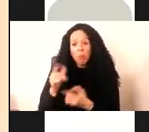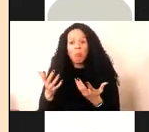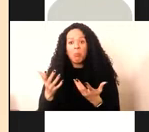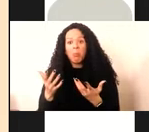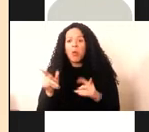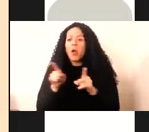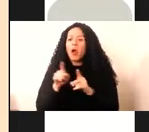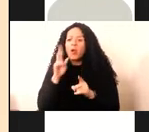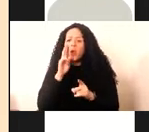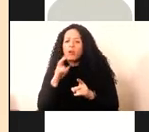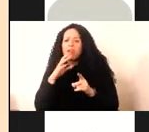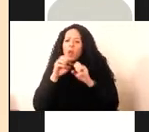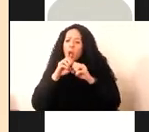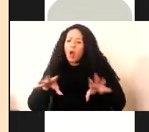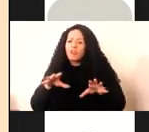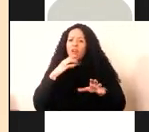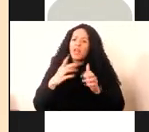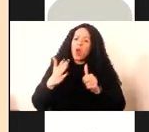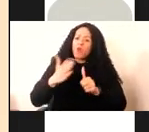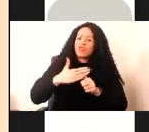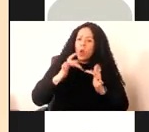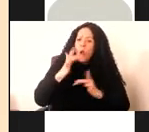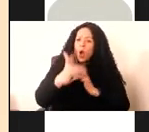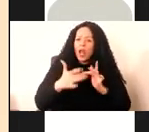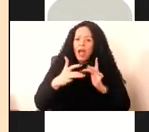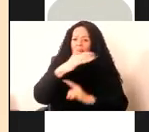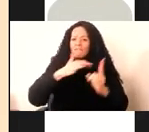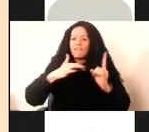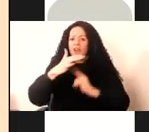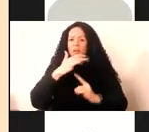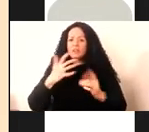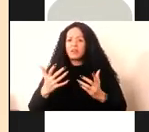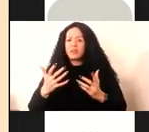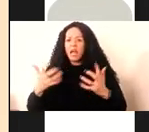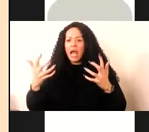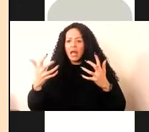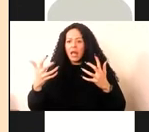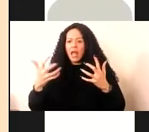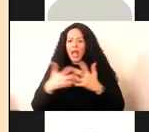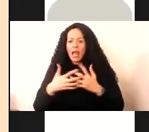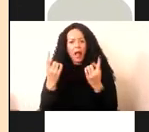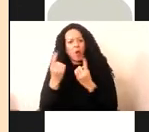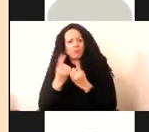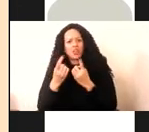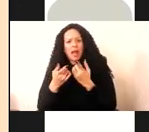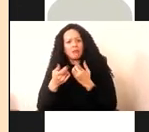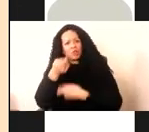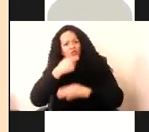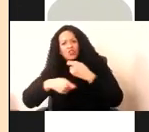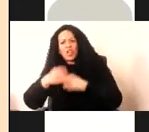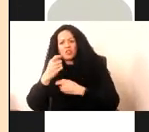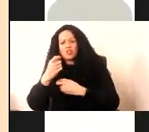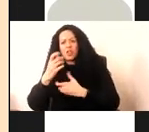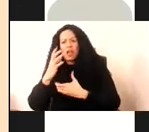their original online environment and how this can be, how the object can be recontextualized within the